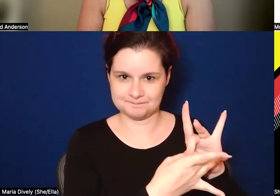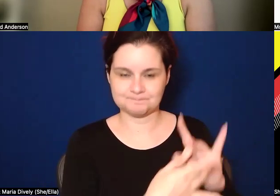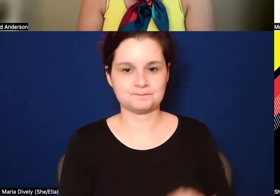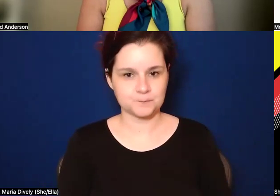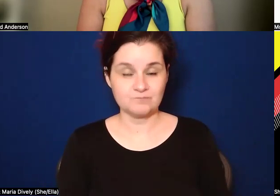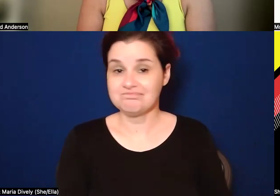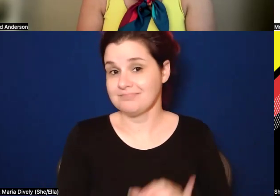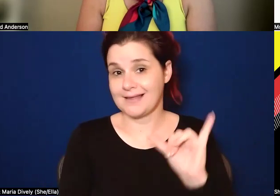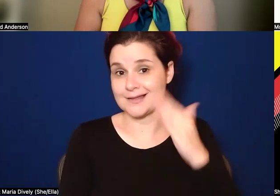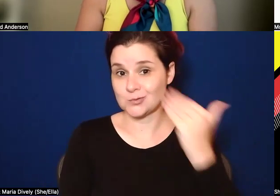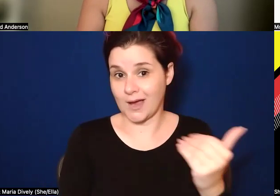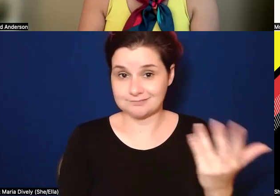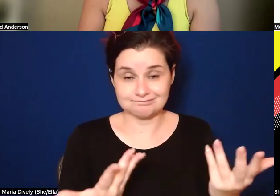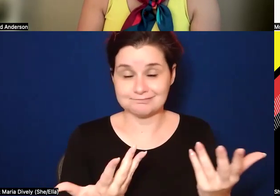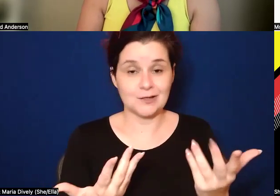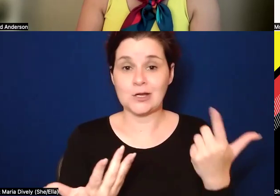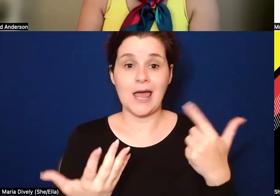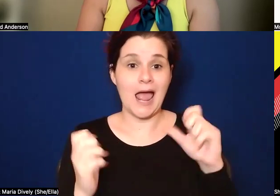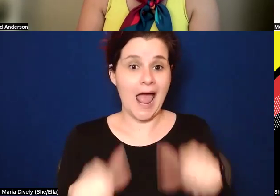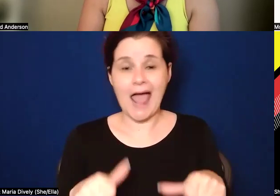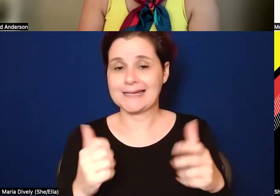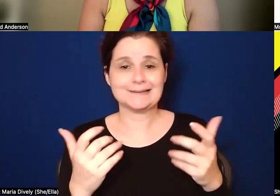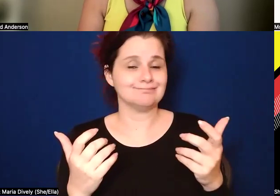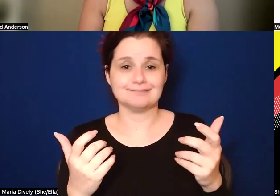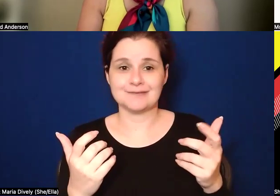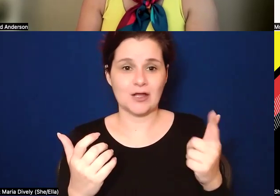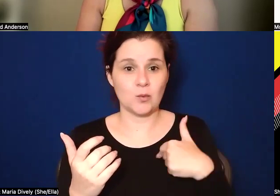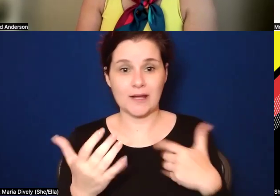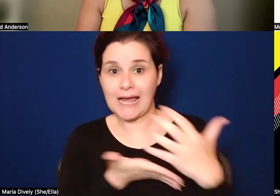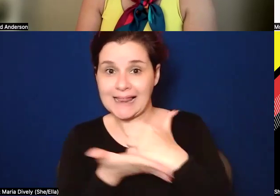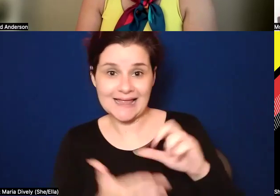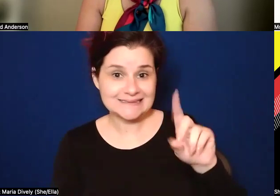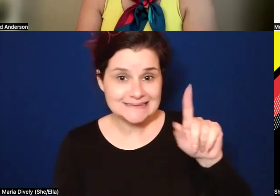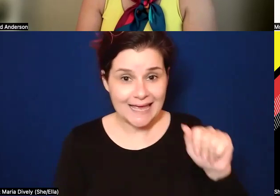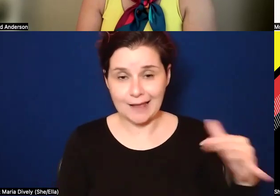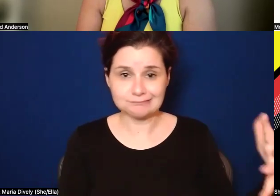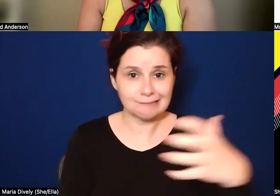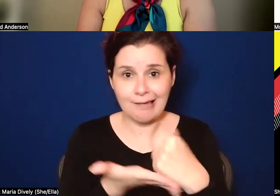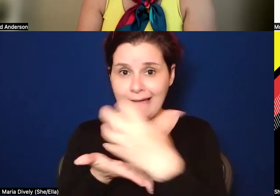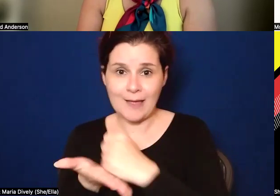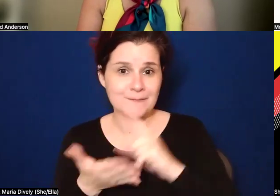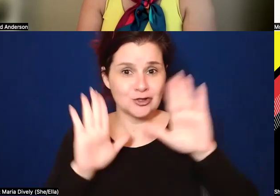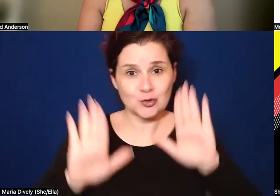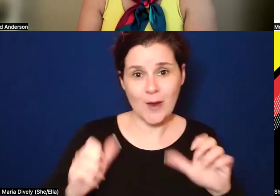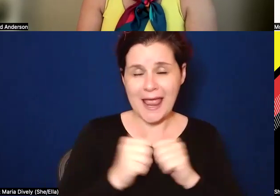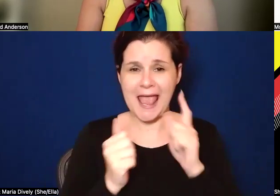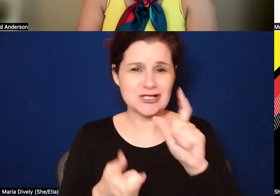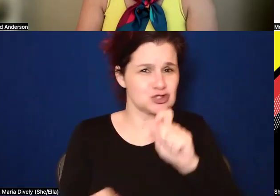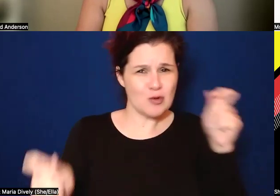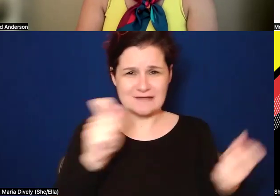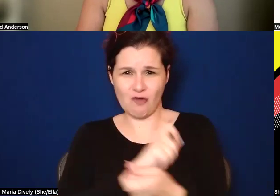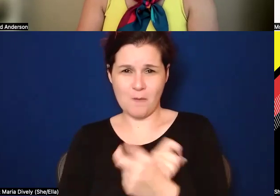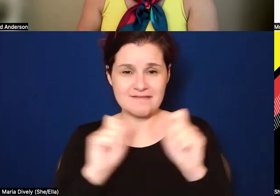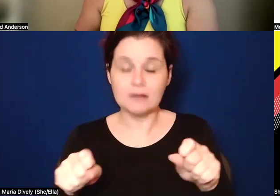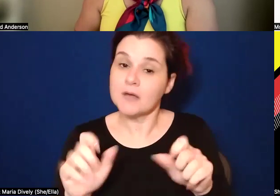and that's why, right. We can, I could sell you on, if we collect data this way or that or whatever, that it's going to be great and transformative and it can,